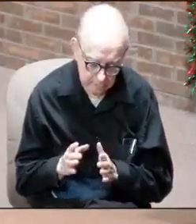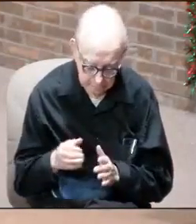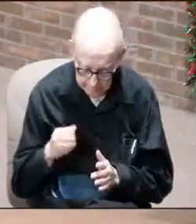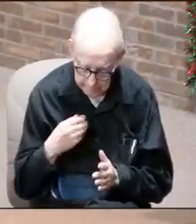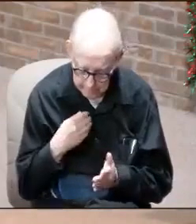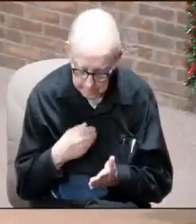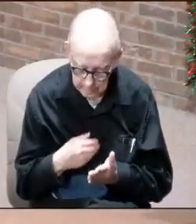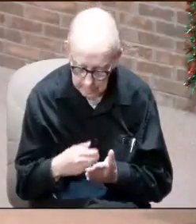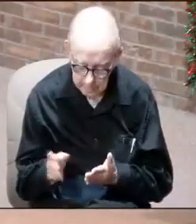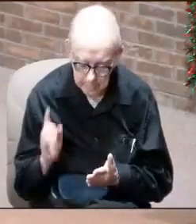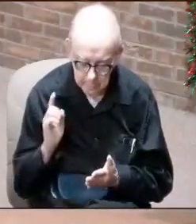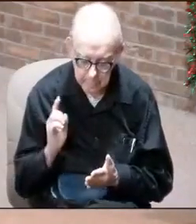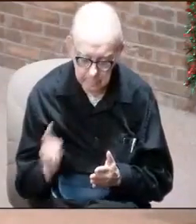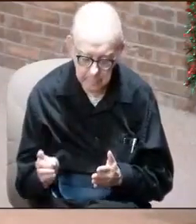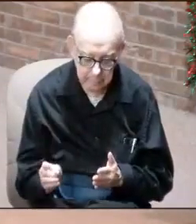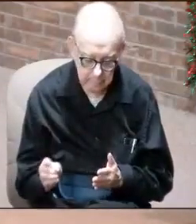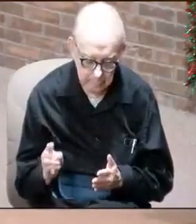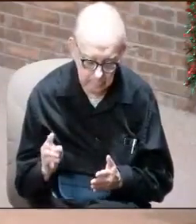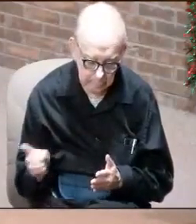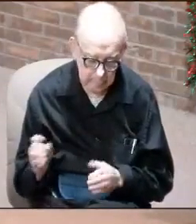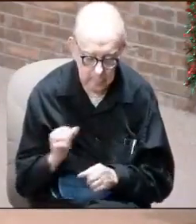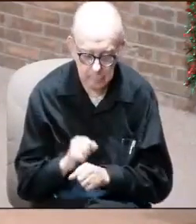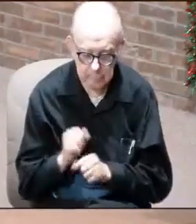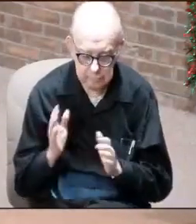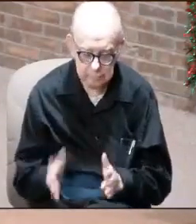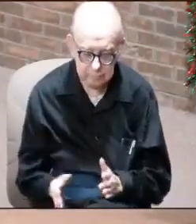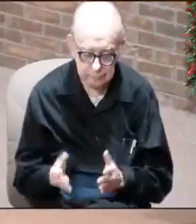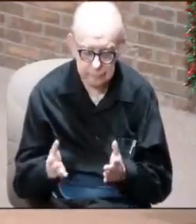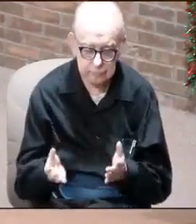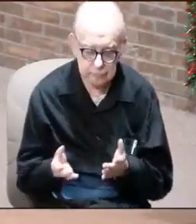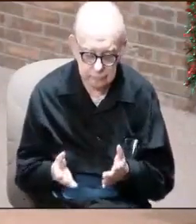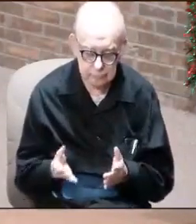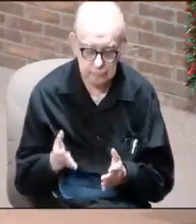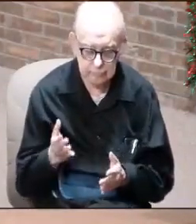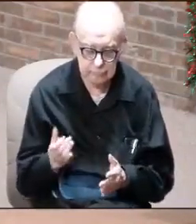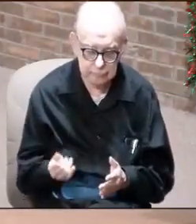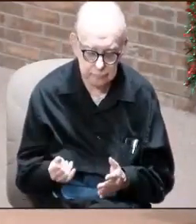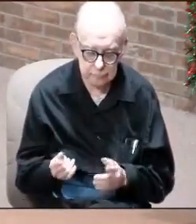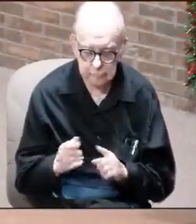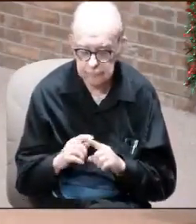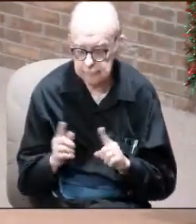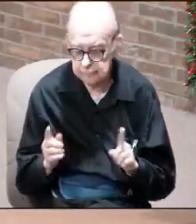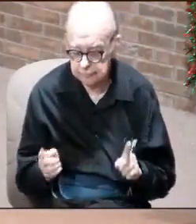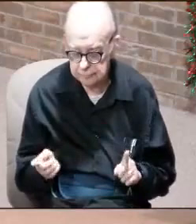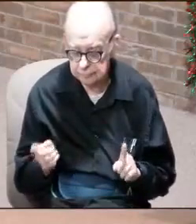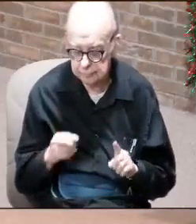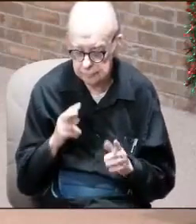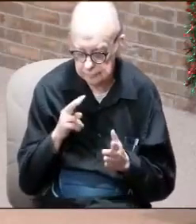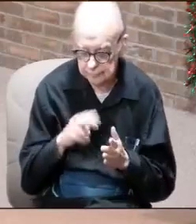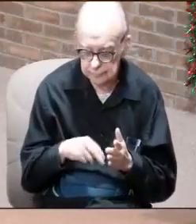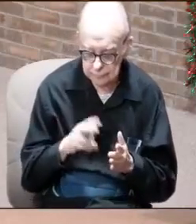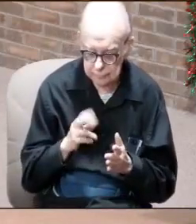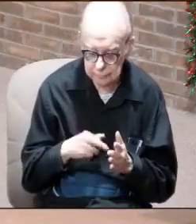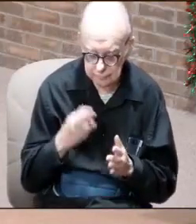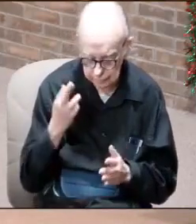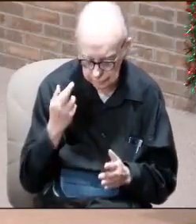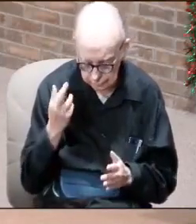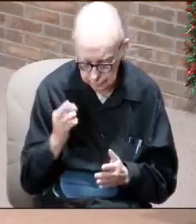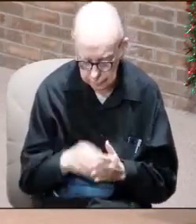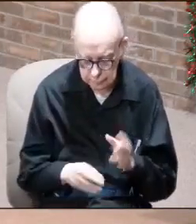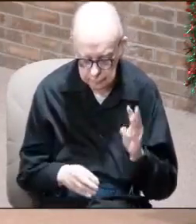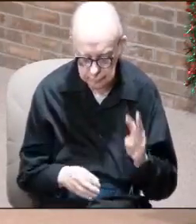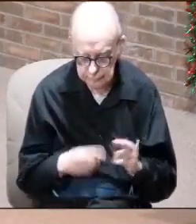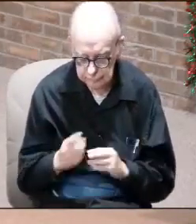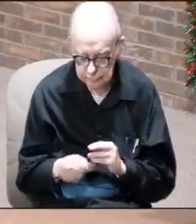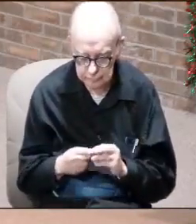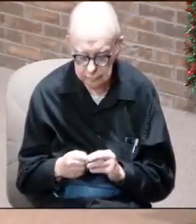God's sending out one of his workers that he wants because there's a difference. When you read in Revelation chapter 6